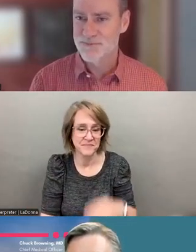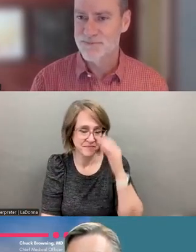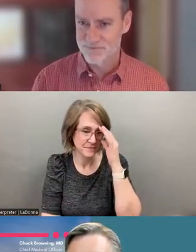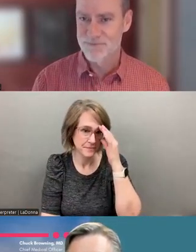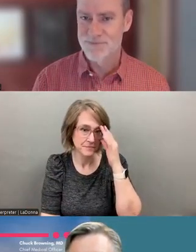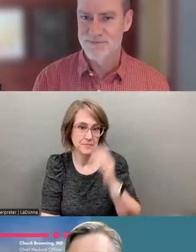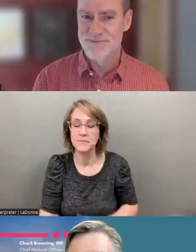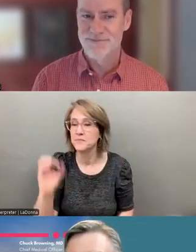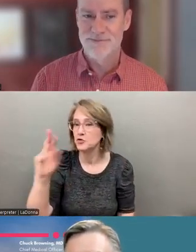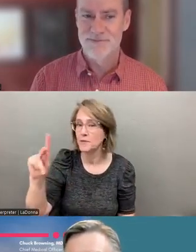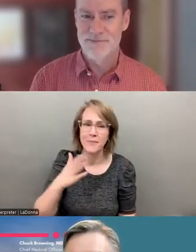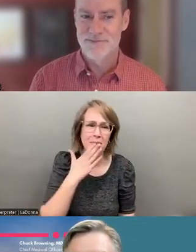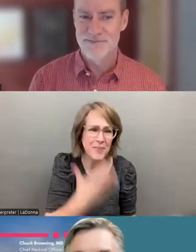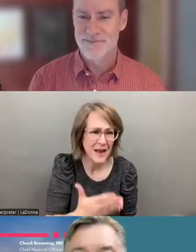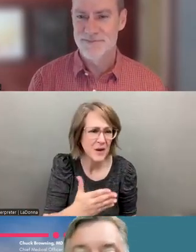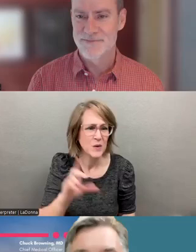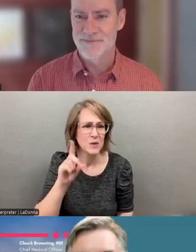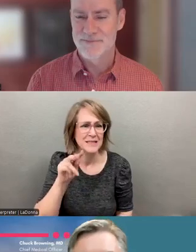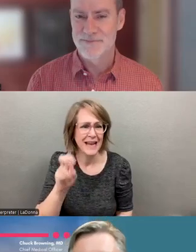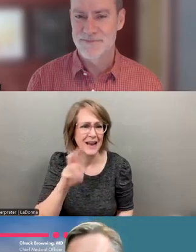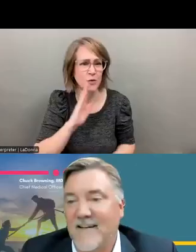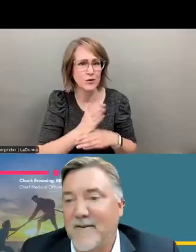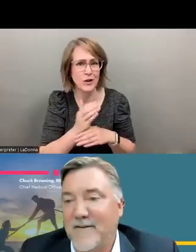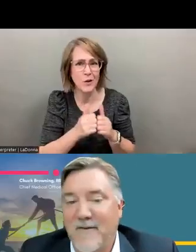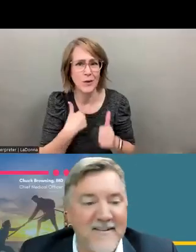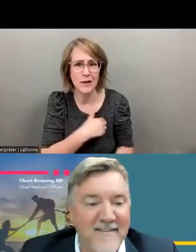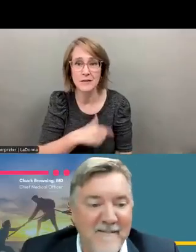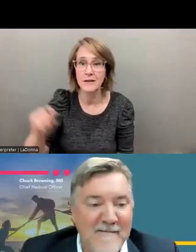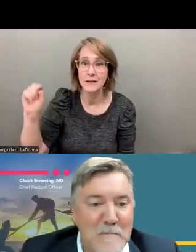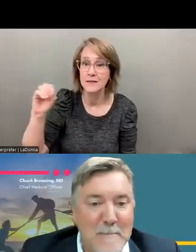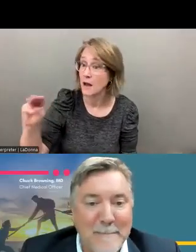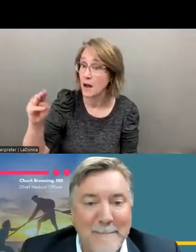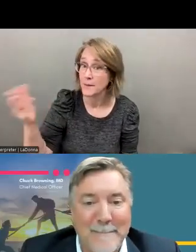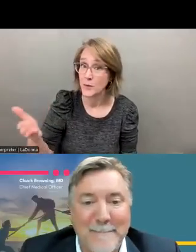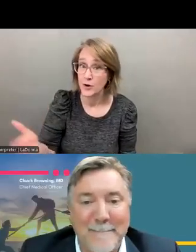much, Dave. Appreciate you sharing those things with us. Tom, are you on?